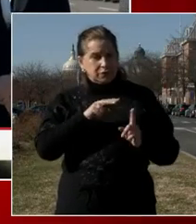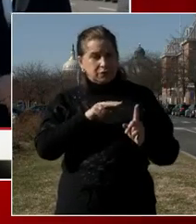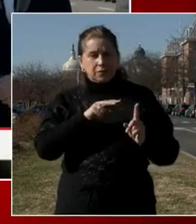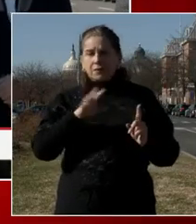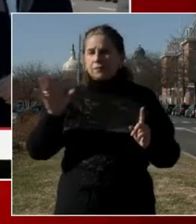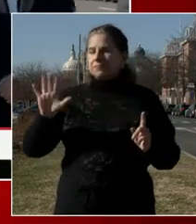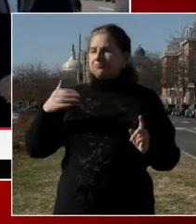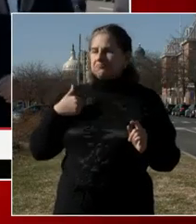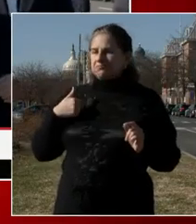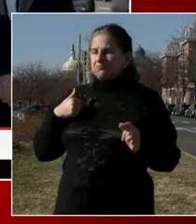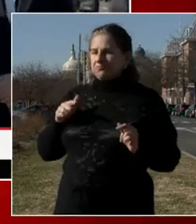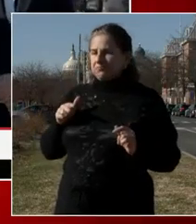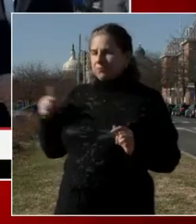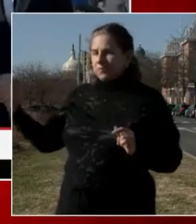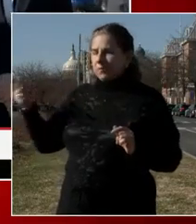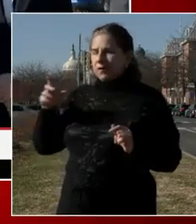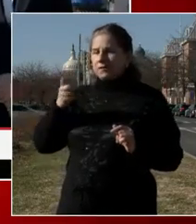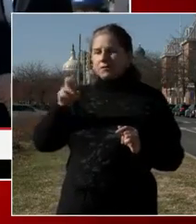question for you.